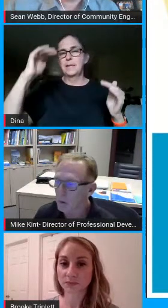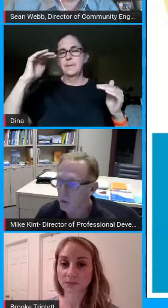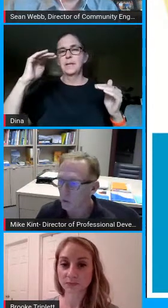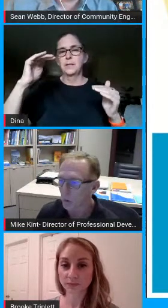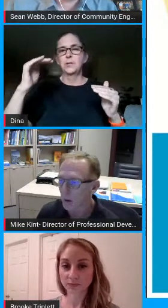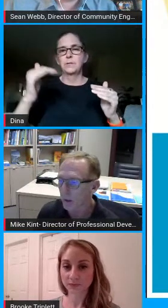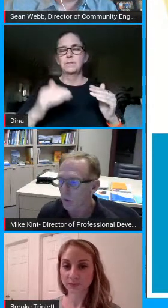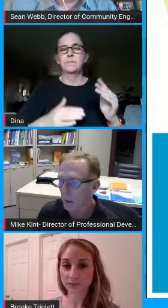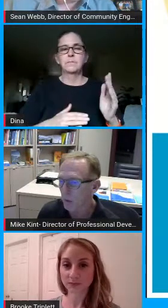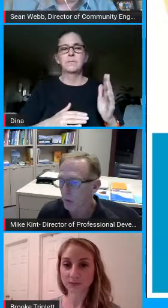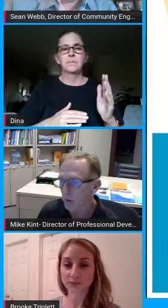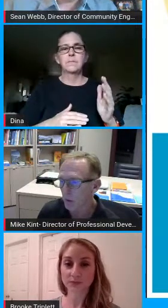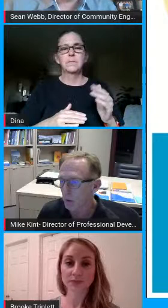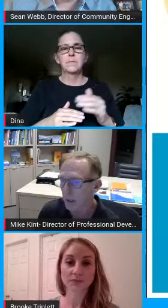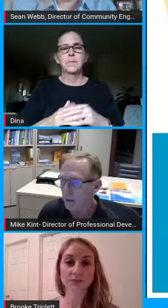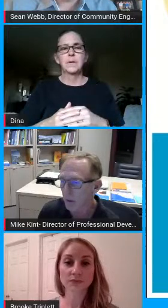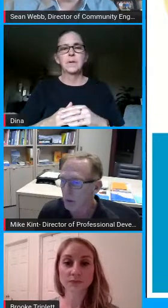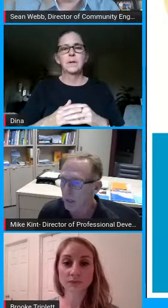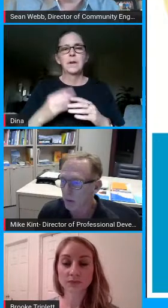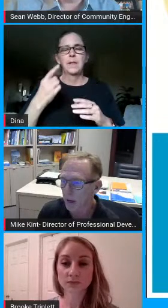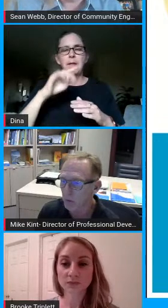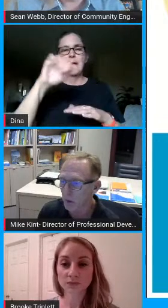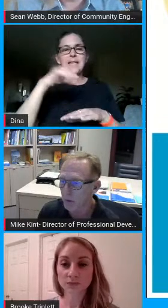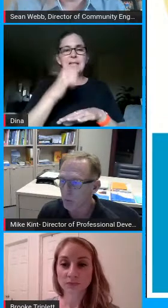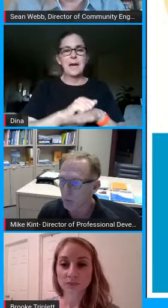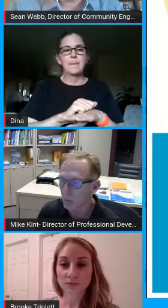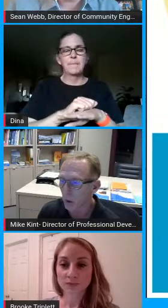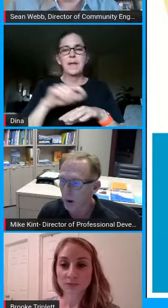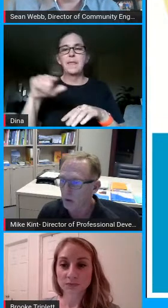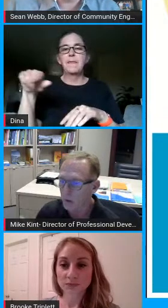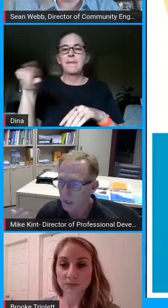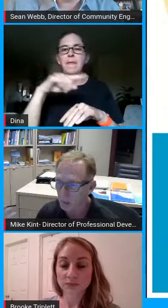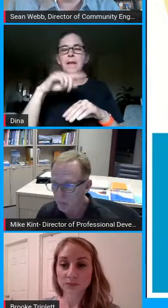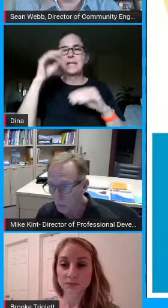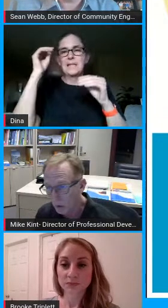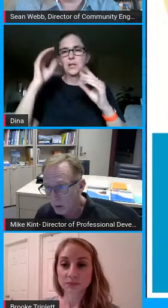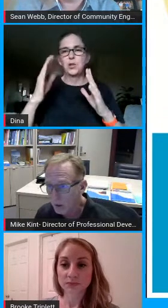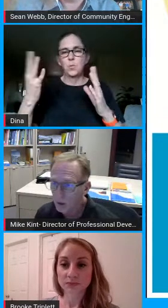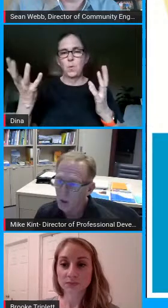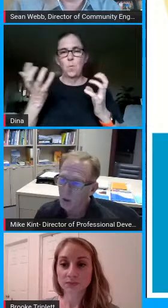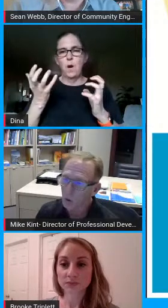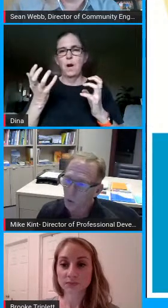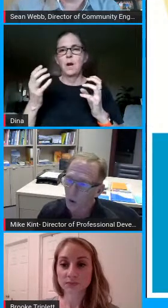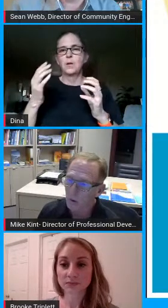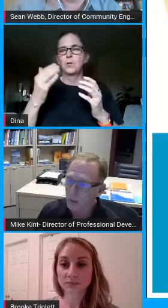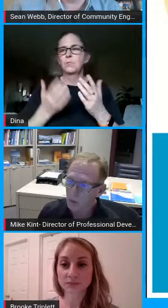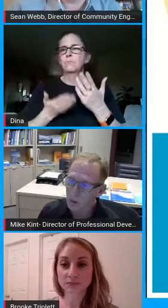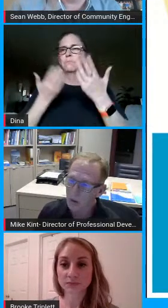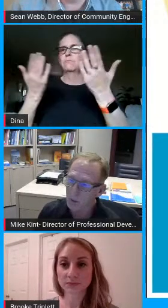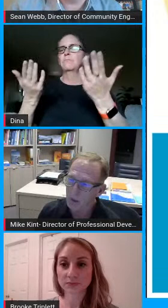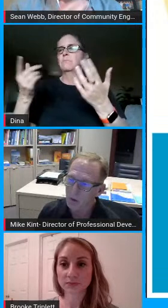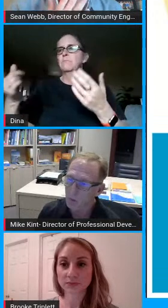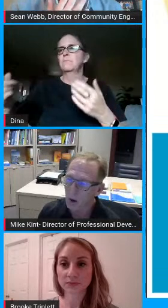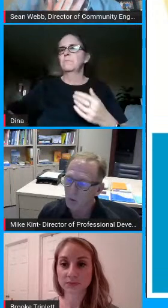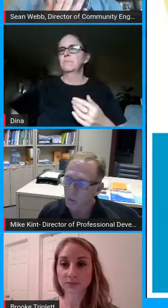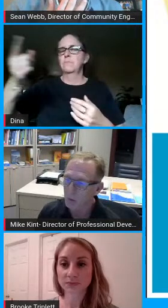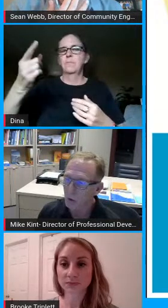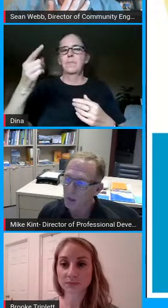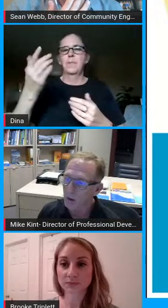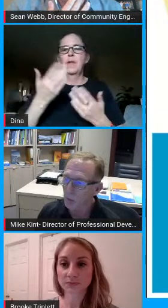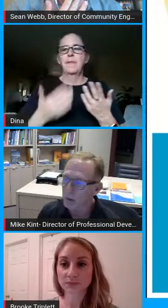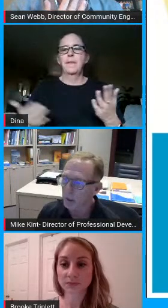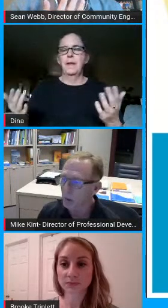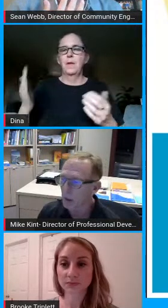times teachers will roll out assignments that would like they would like to have done prior to the day before or things that are going to be done